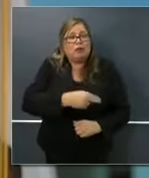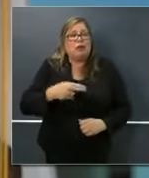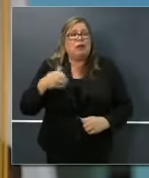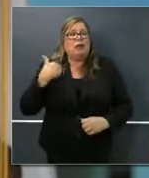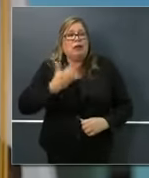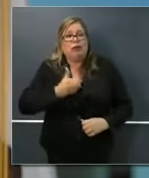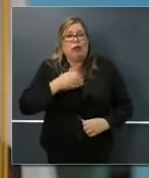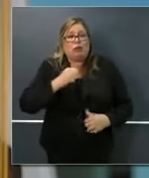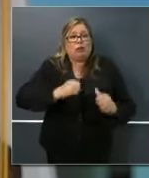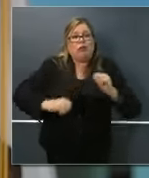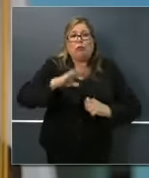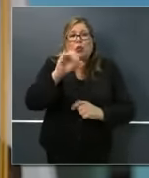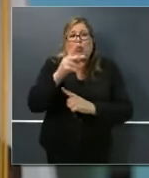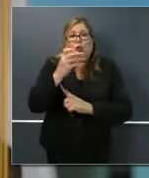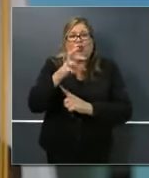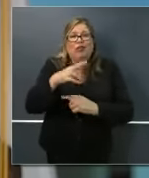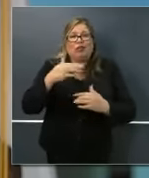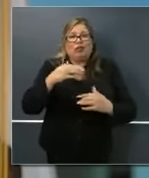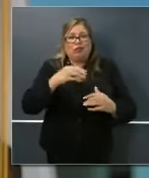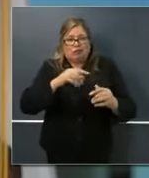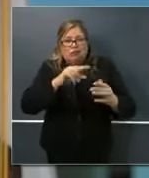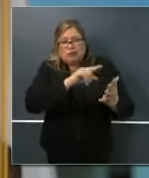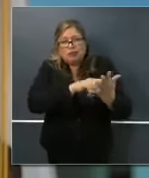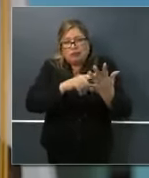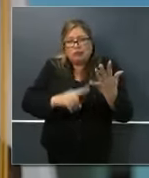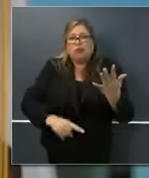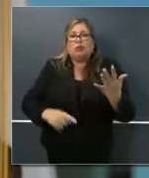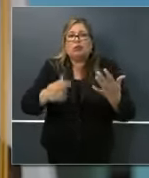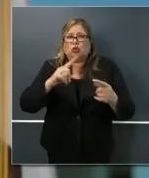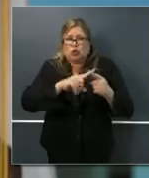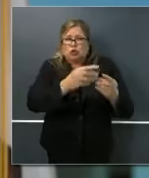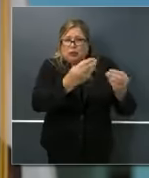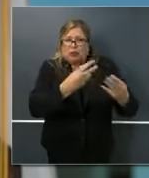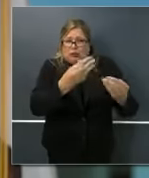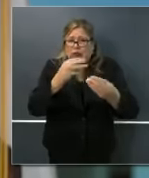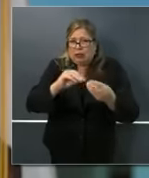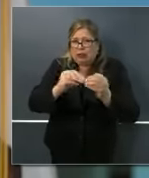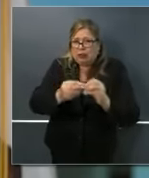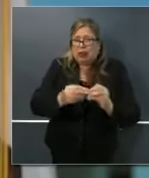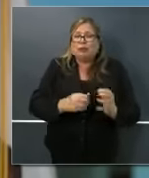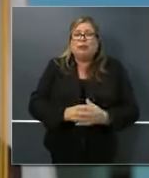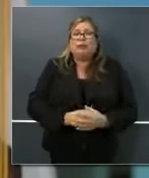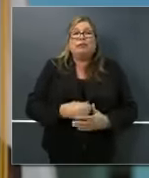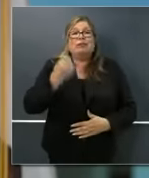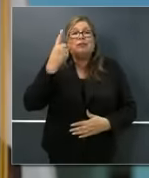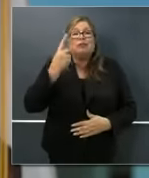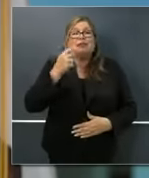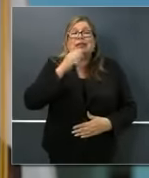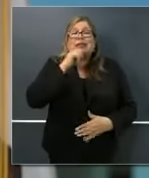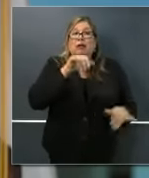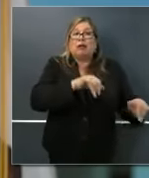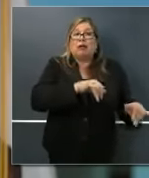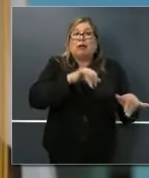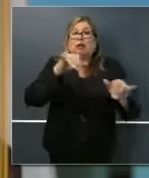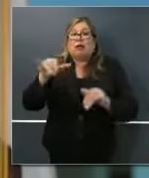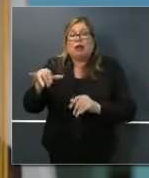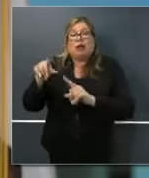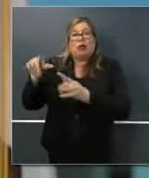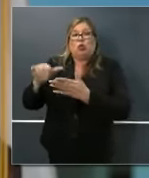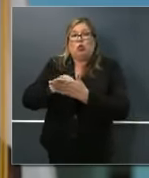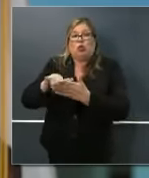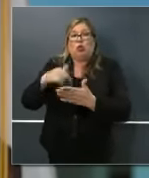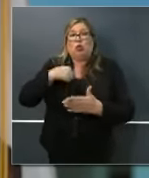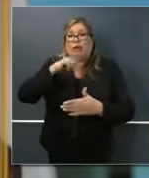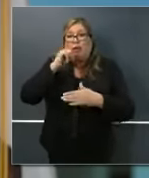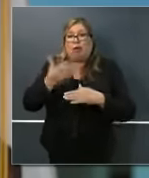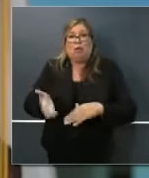that issue for us. And unlike New York, we haven't been adjusting that number up,